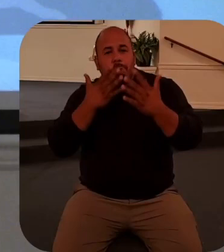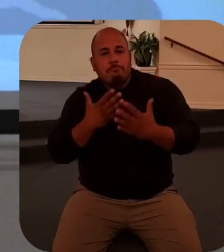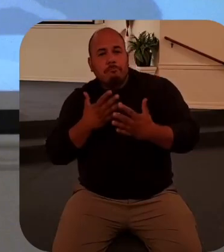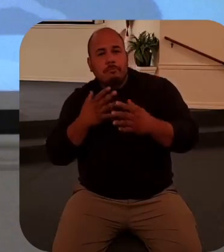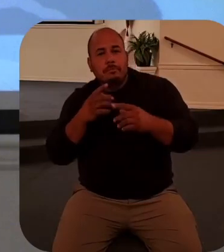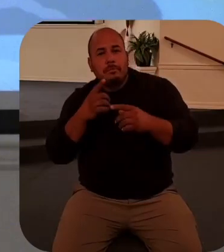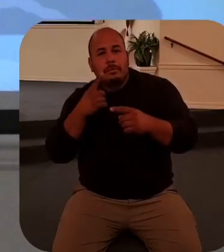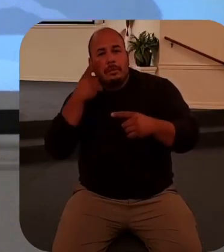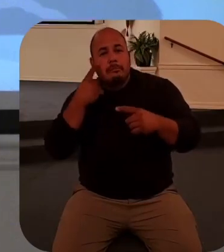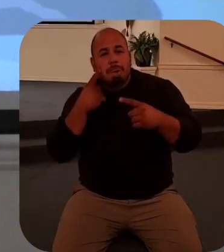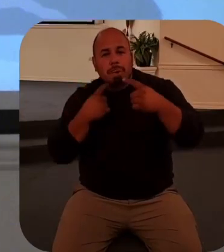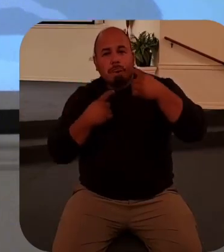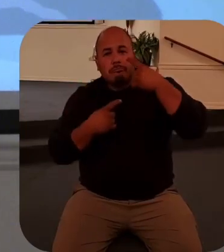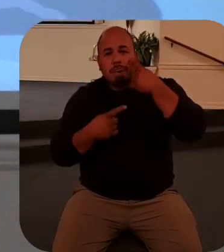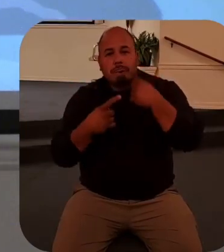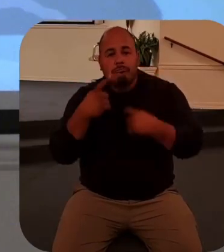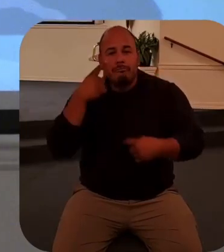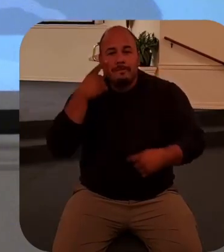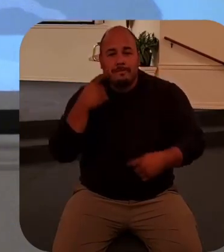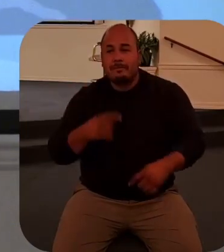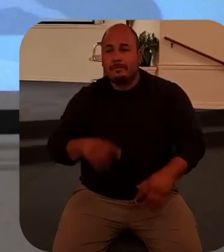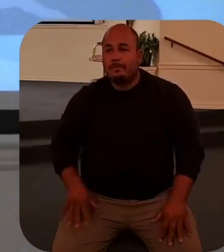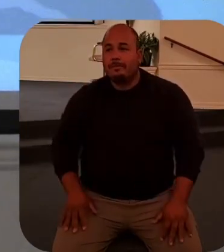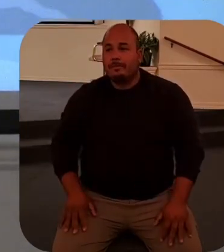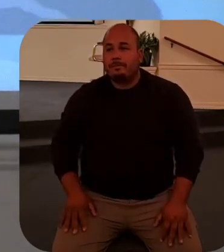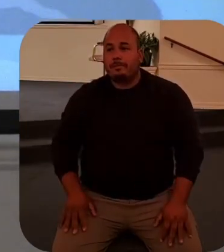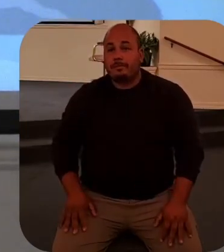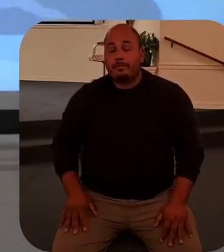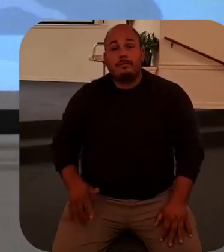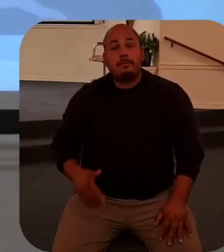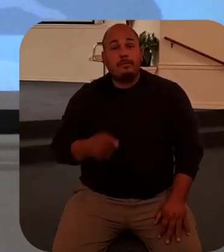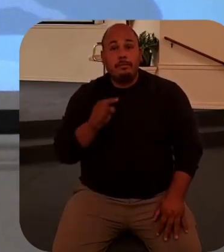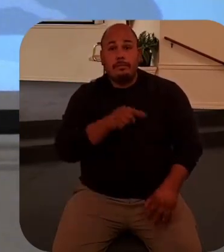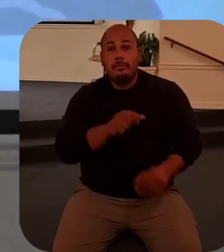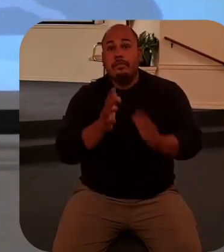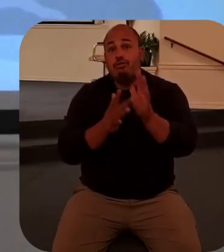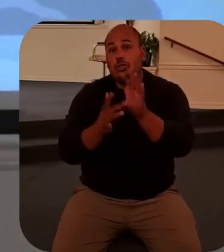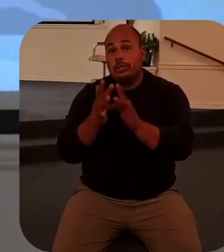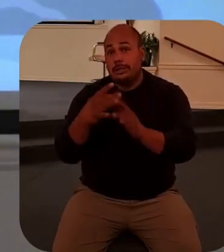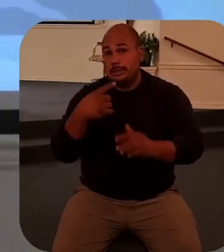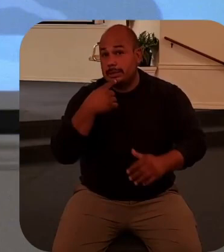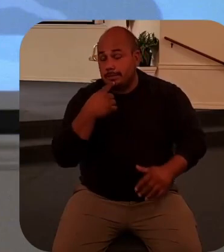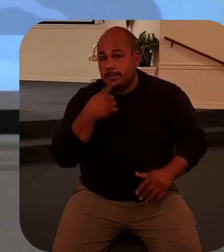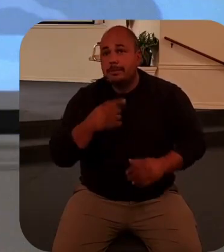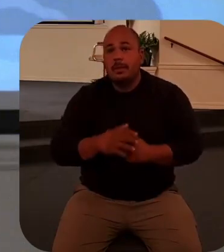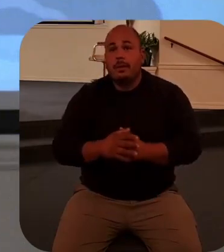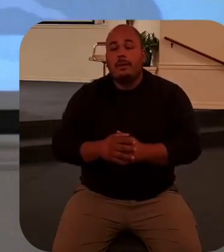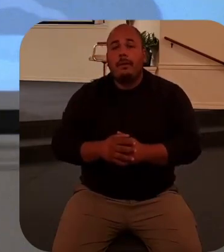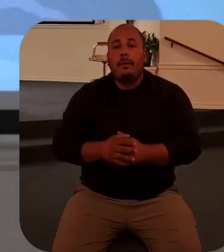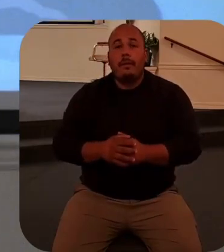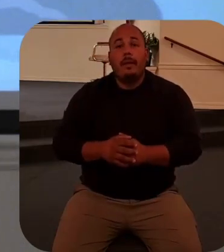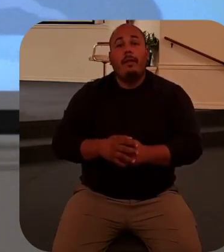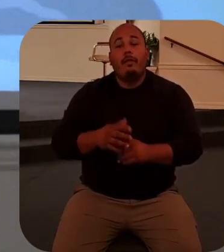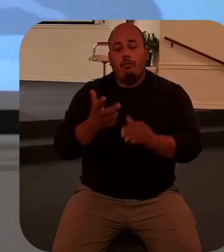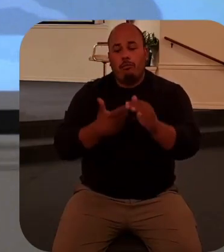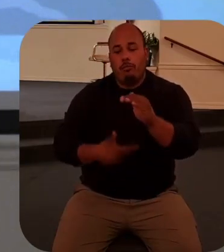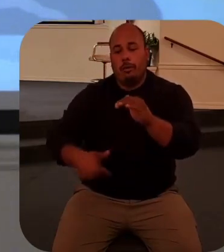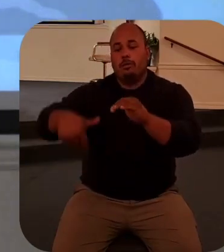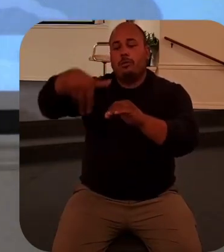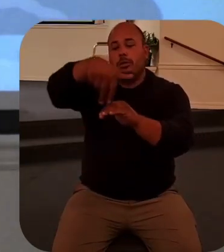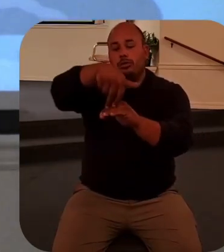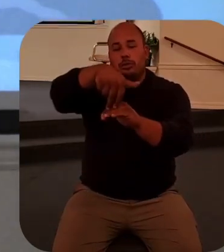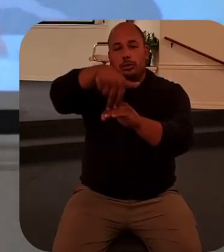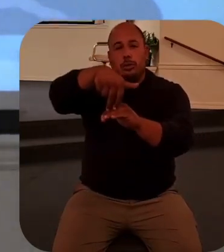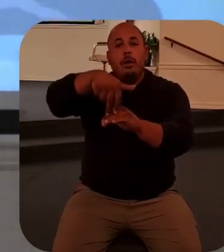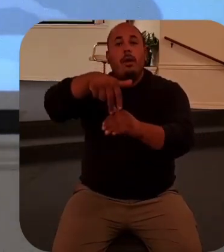Jesus, as he said, and the resurrection of Lazarus proved it, is the resurrection and the life. Life